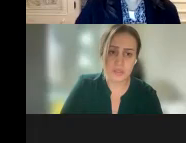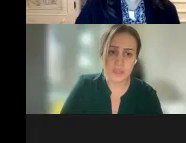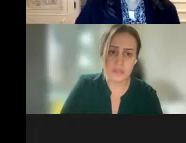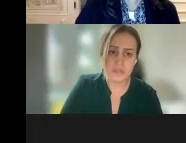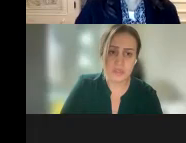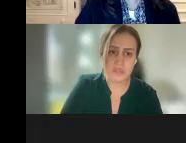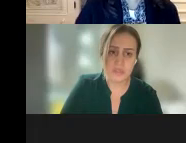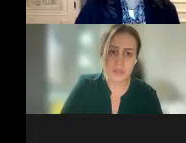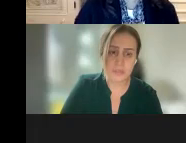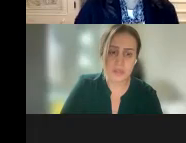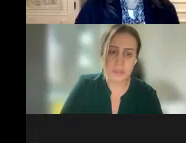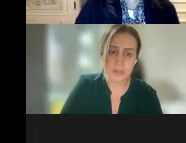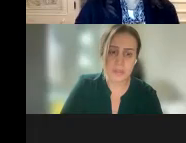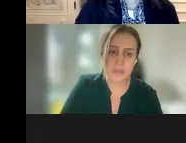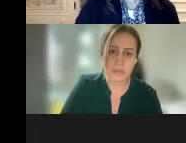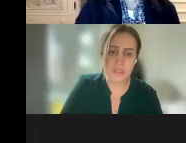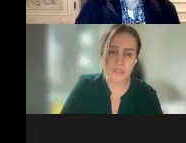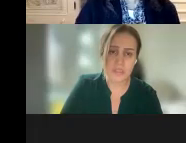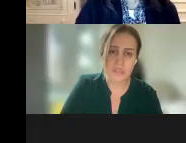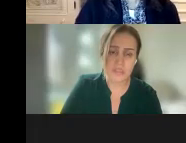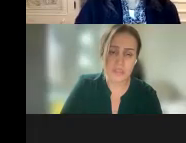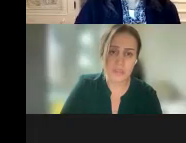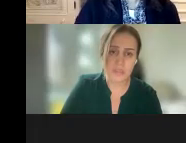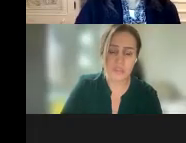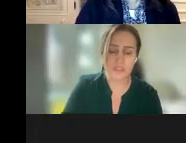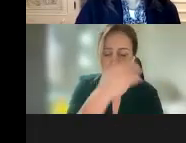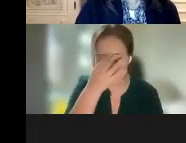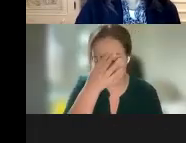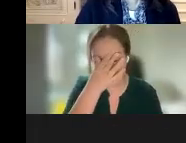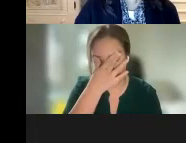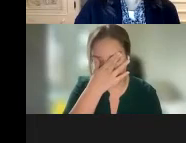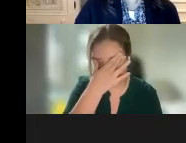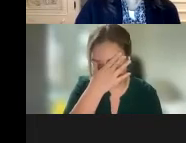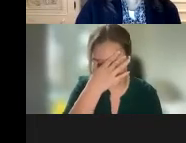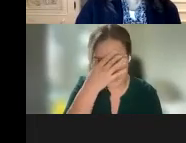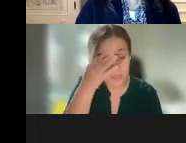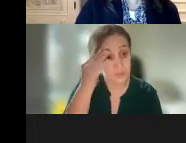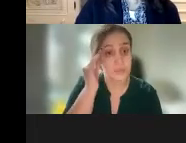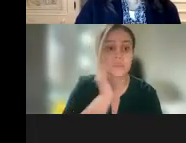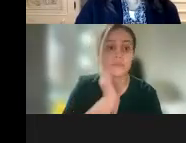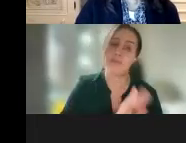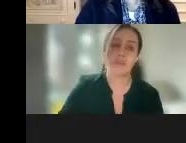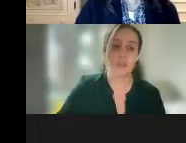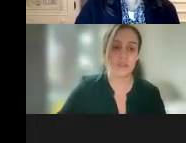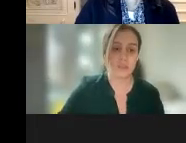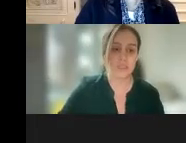of the Secretary at a date in the future. Next slide, please, Carlene.